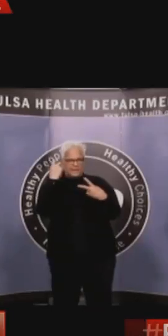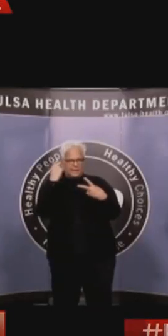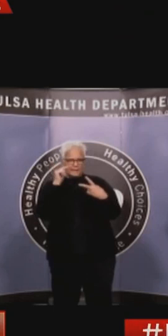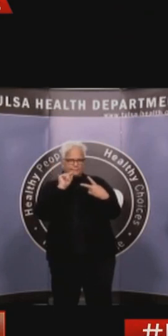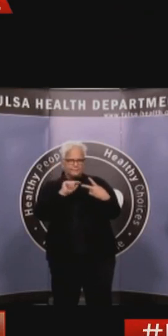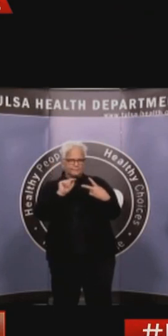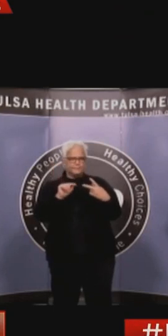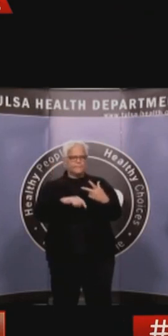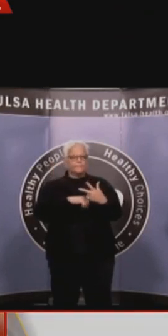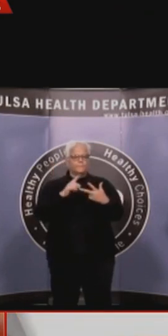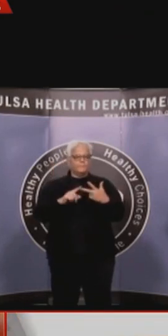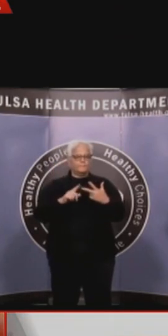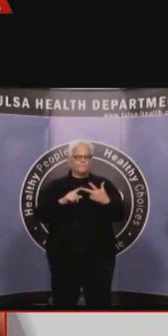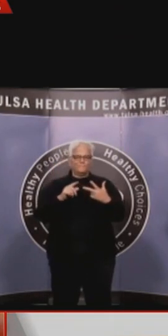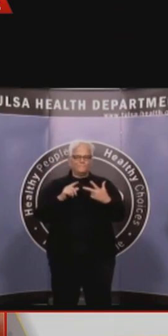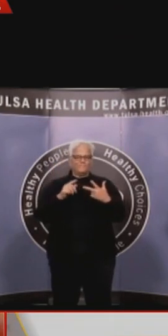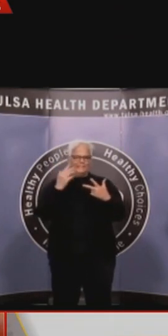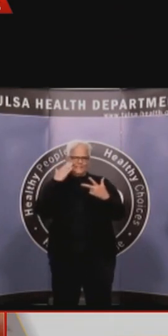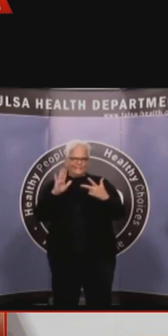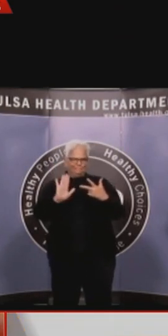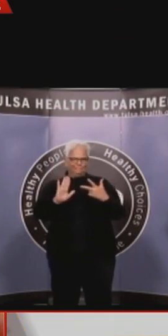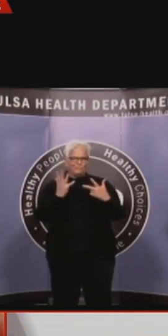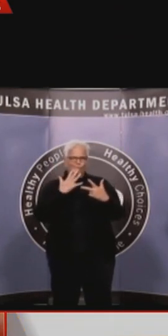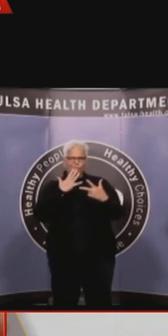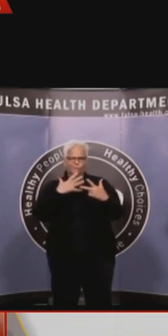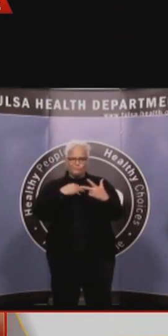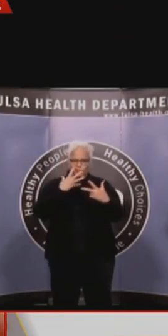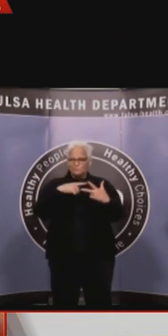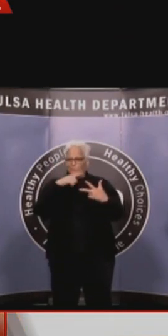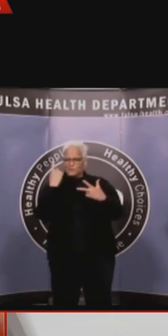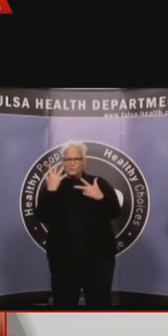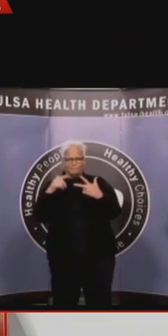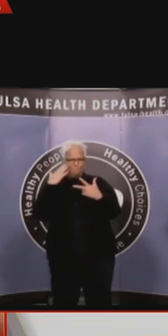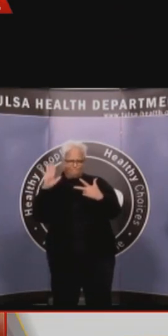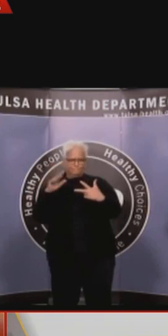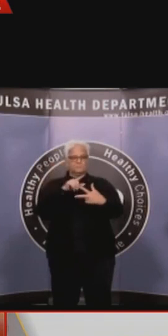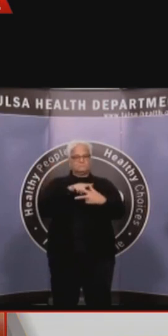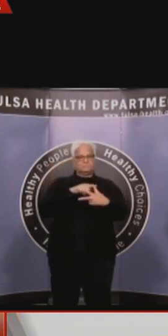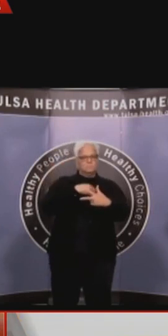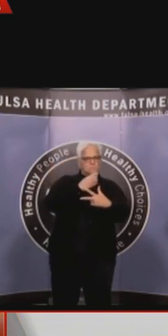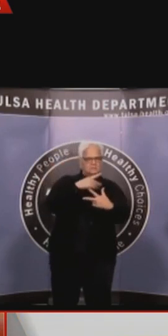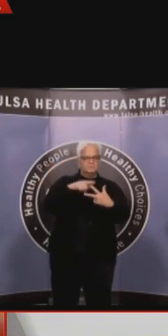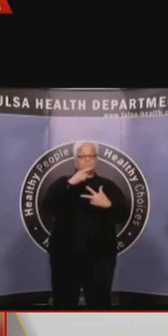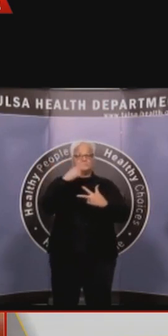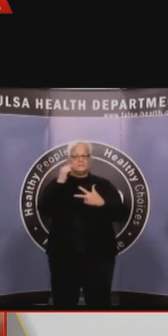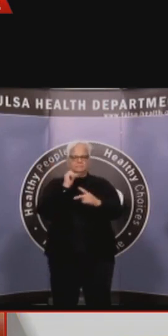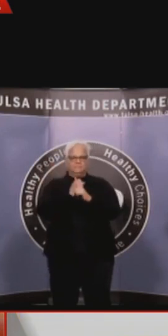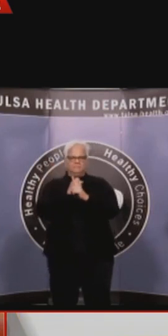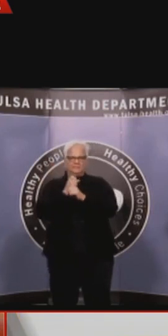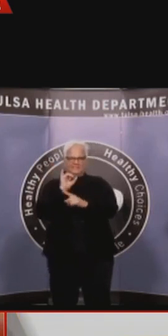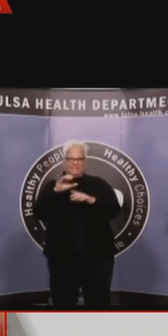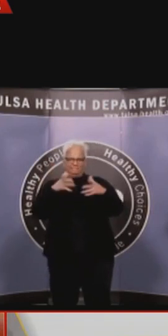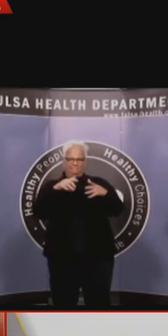...determine where the exposure may have occurred, conduct risk assessments, review underlying health conditions, and identify outbreaks